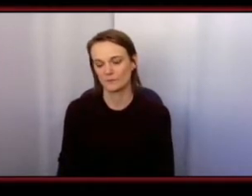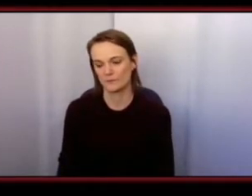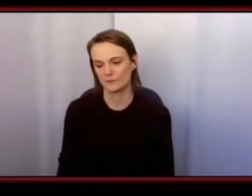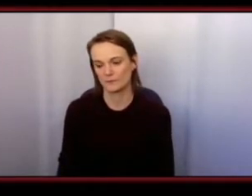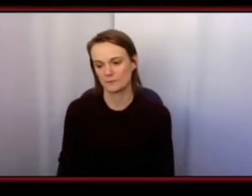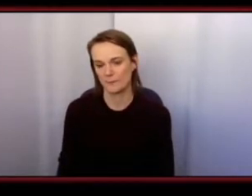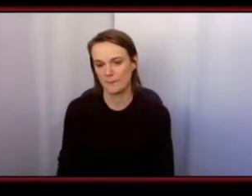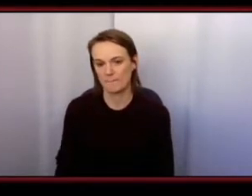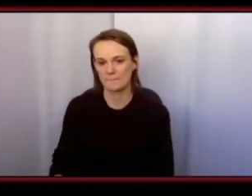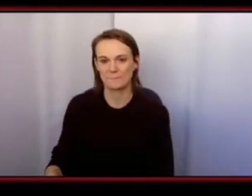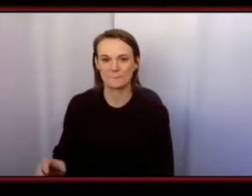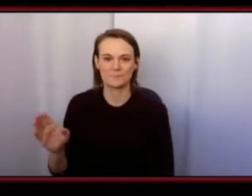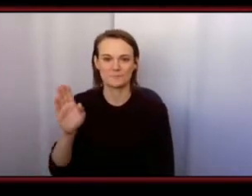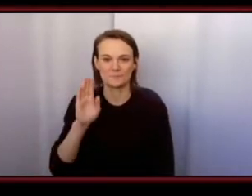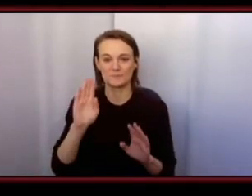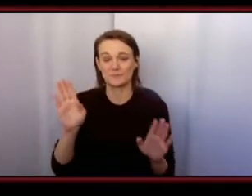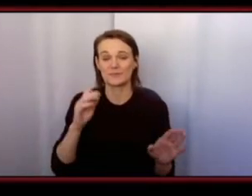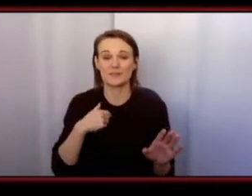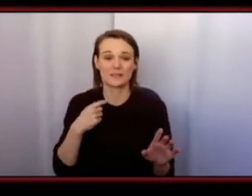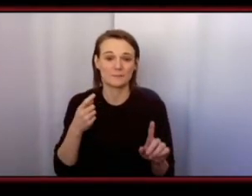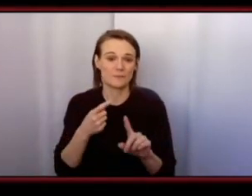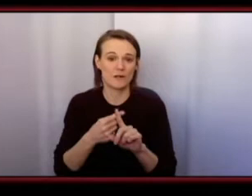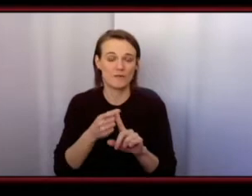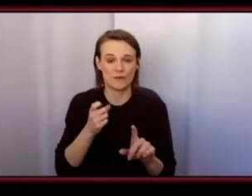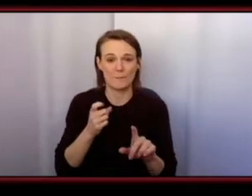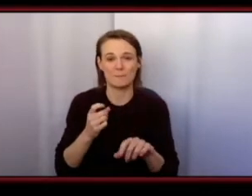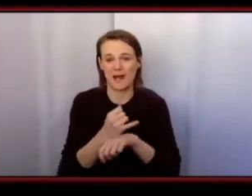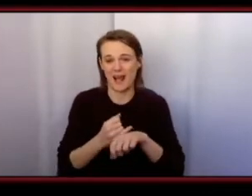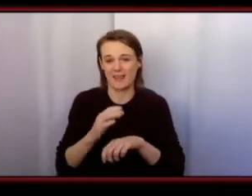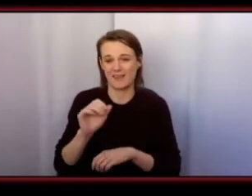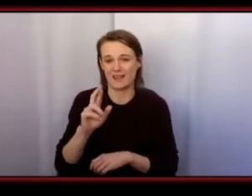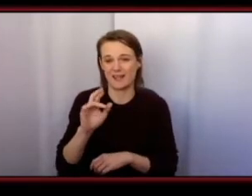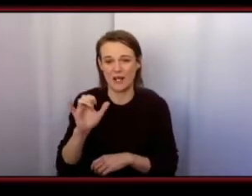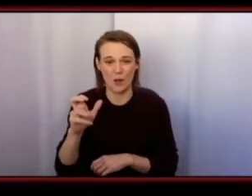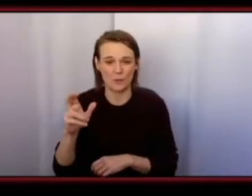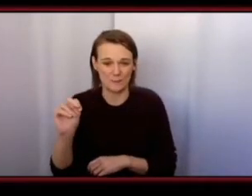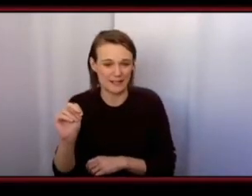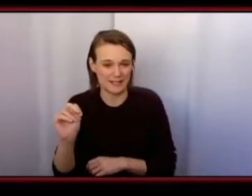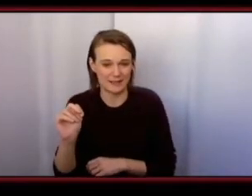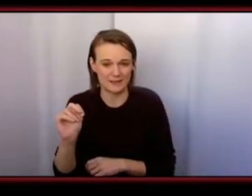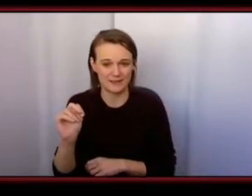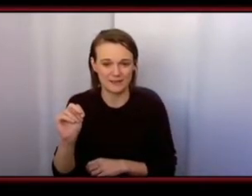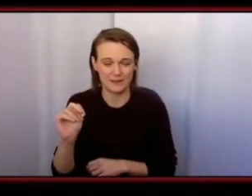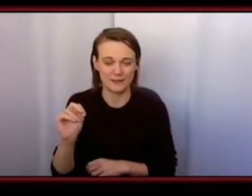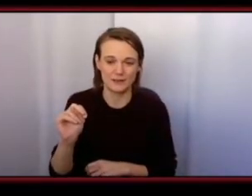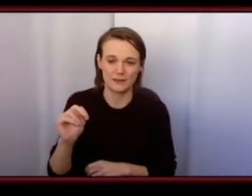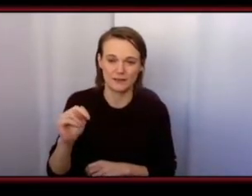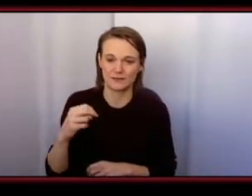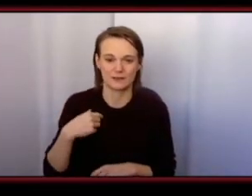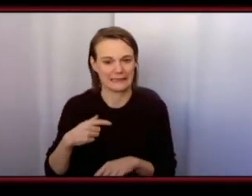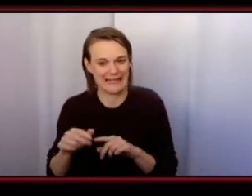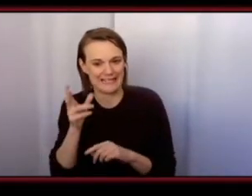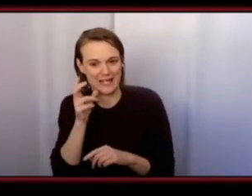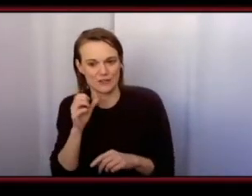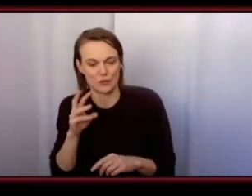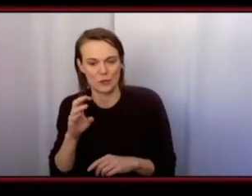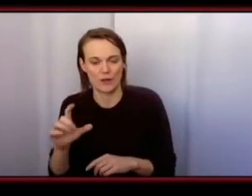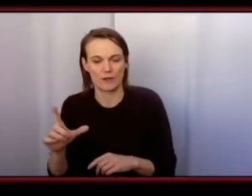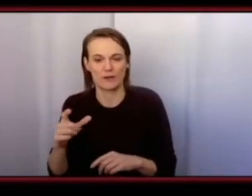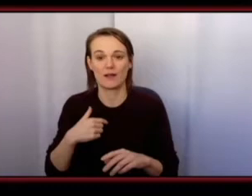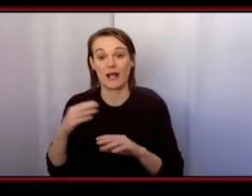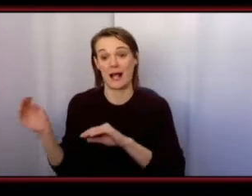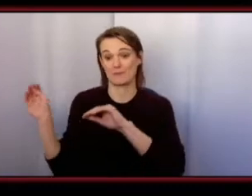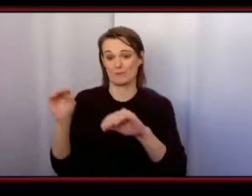changes to nova scotia